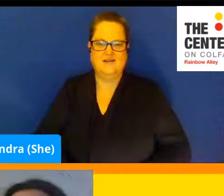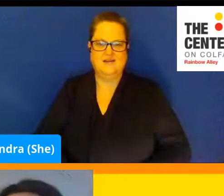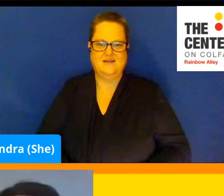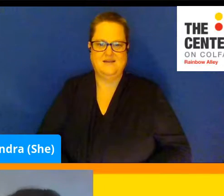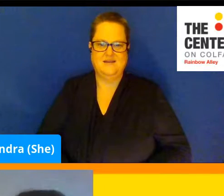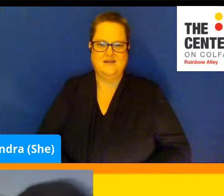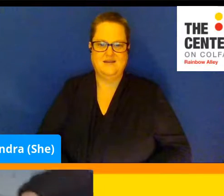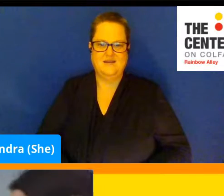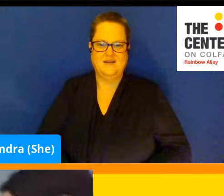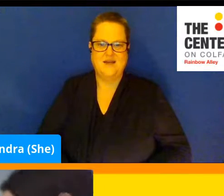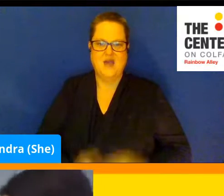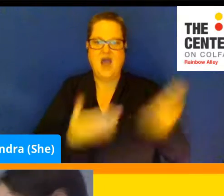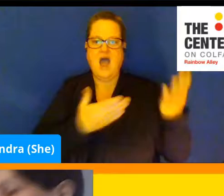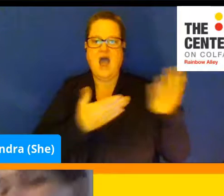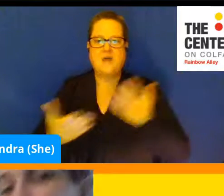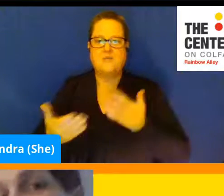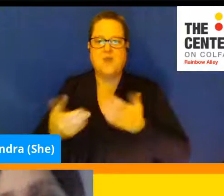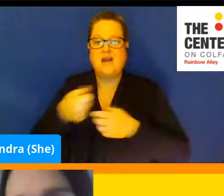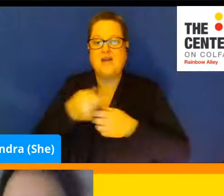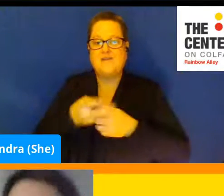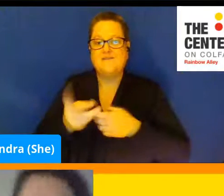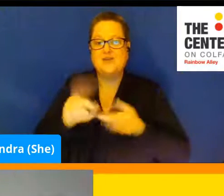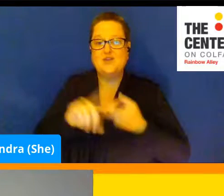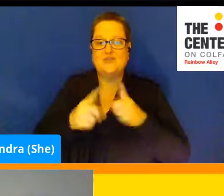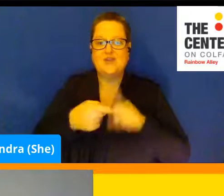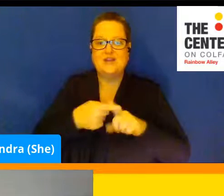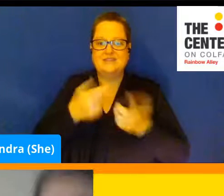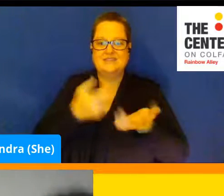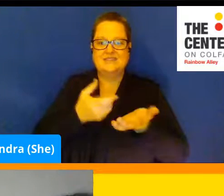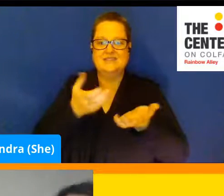I brought a couple of friends with me for us to chat with.